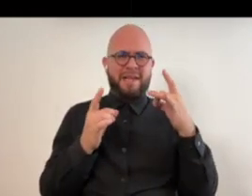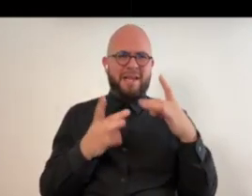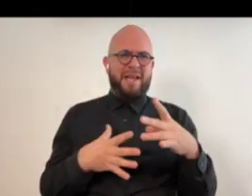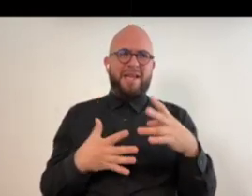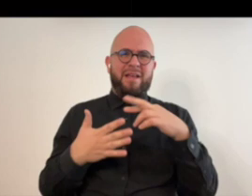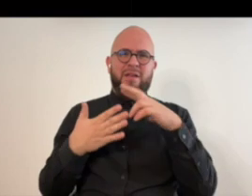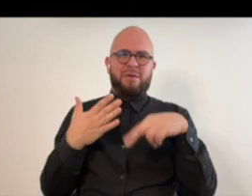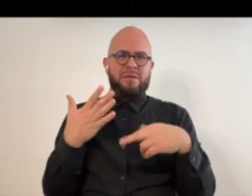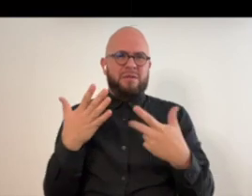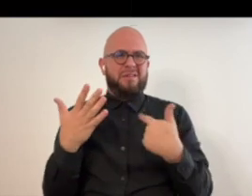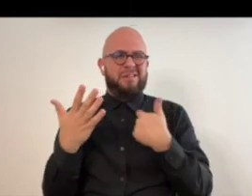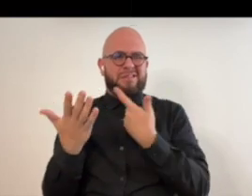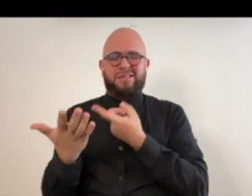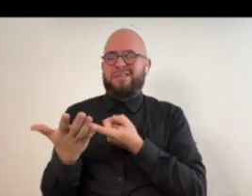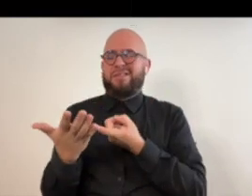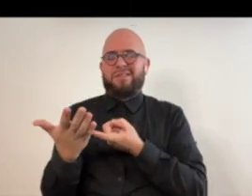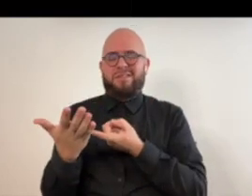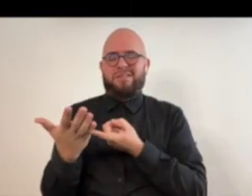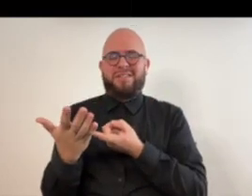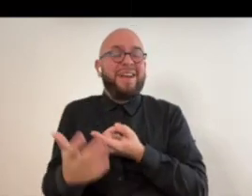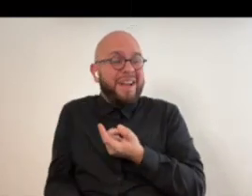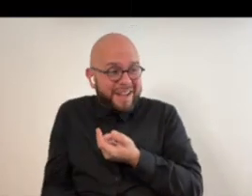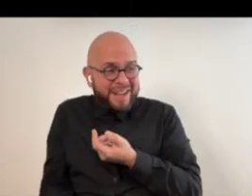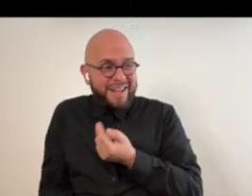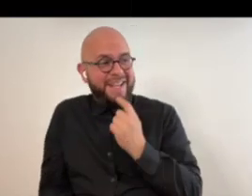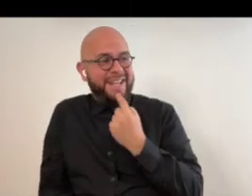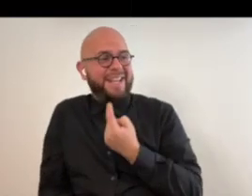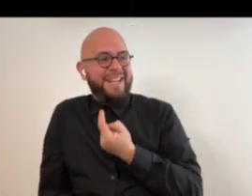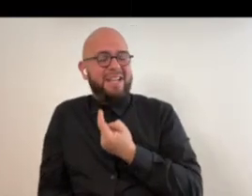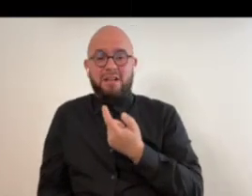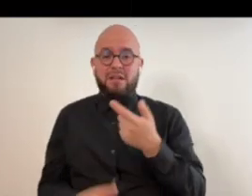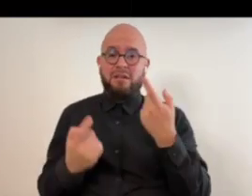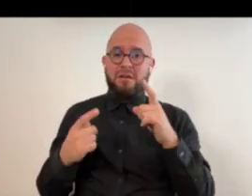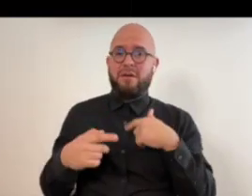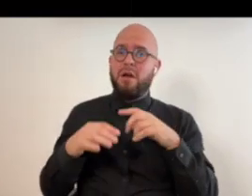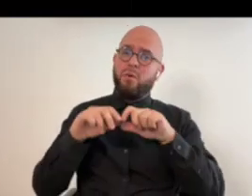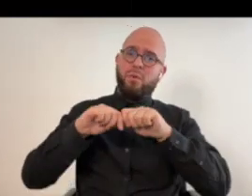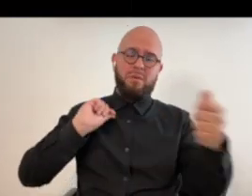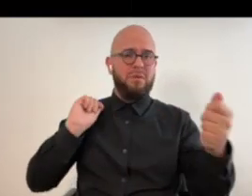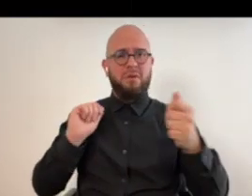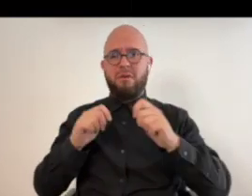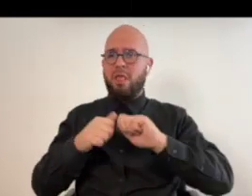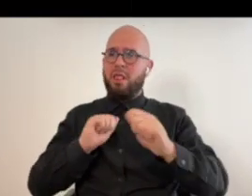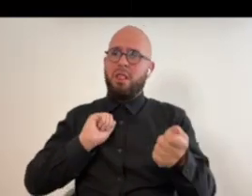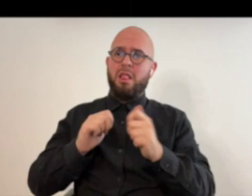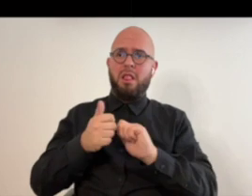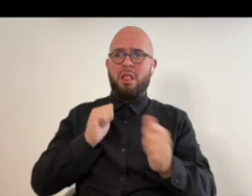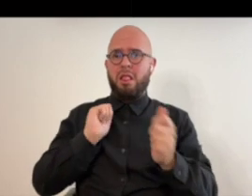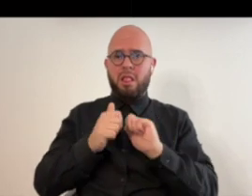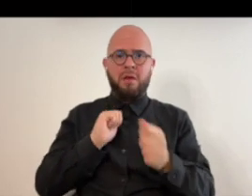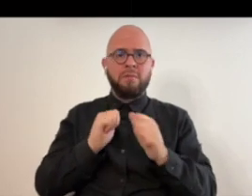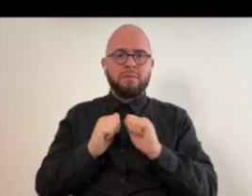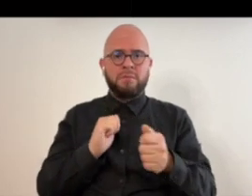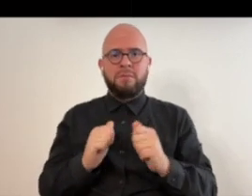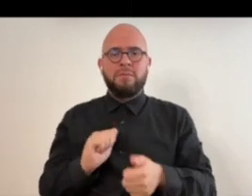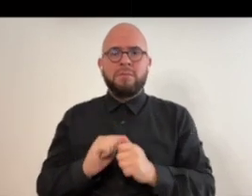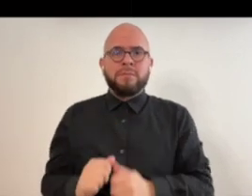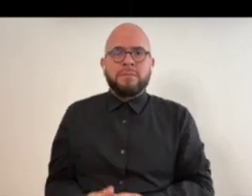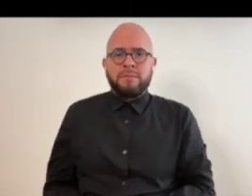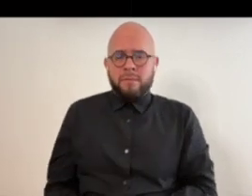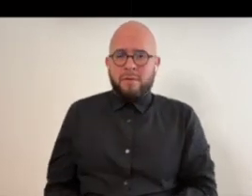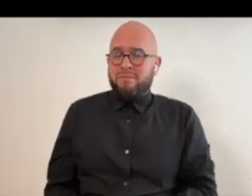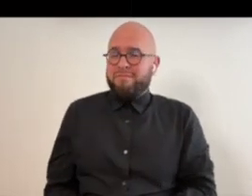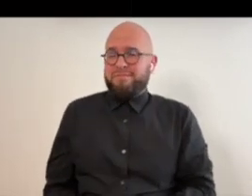uh, the result. Oh no. So I ripped it. I, I just tore